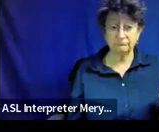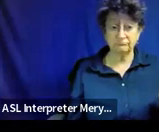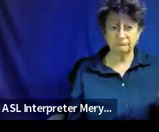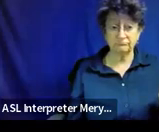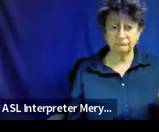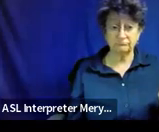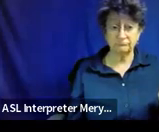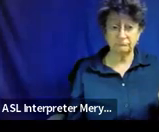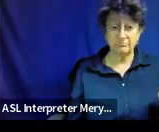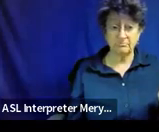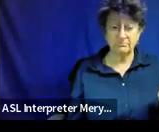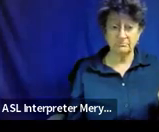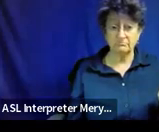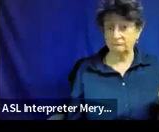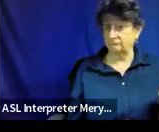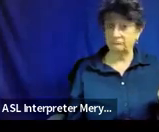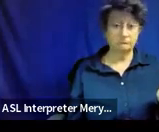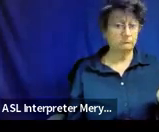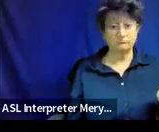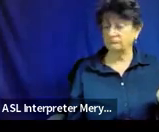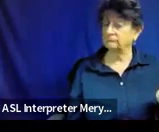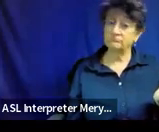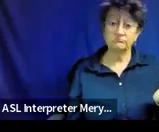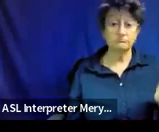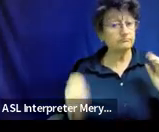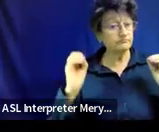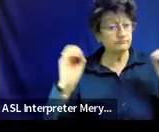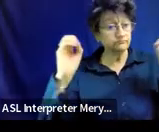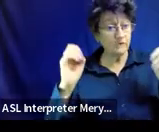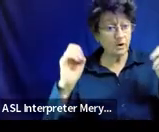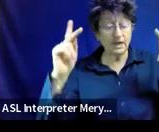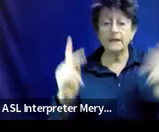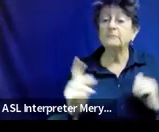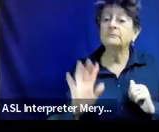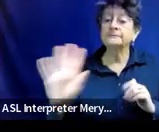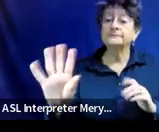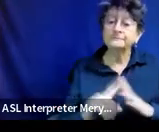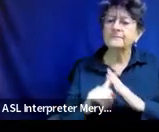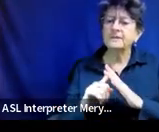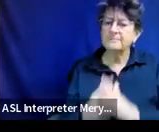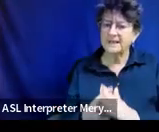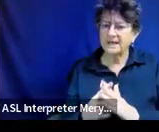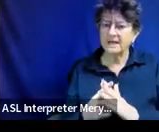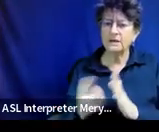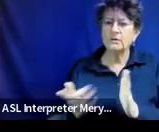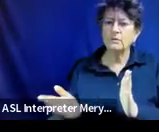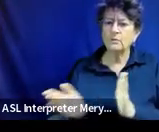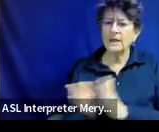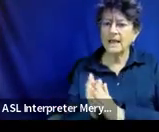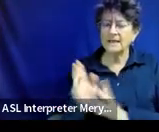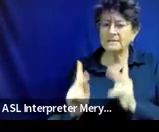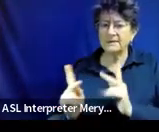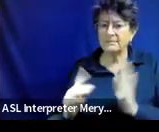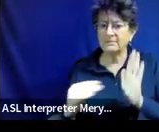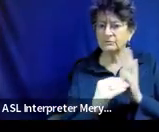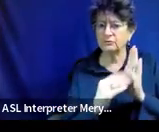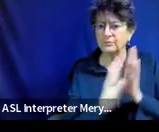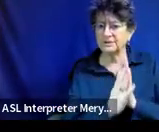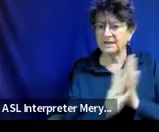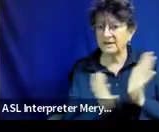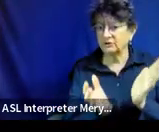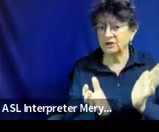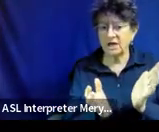I don't think so. Okay. So at the beginning, we had asked folks to put in chat anything that you needed